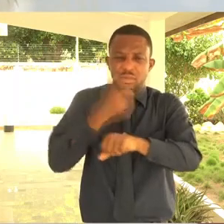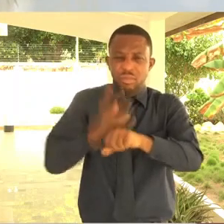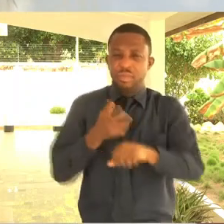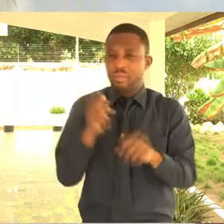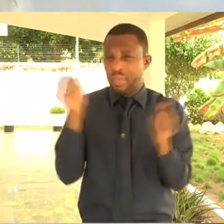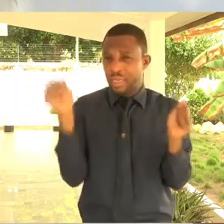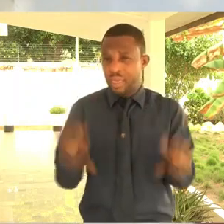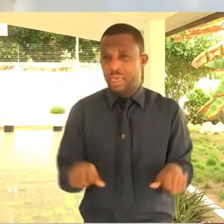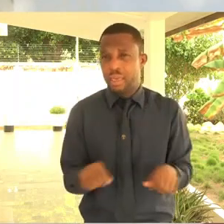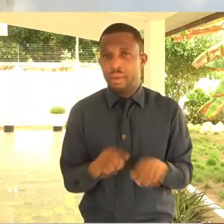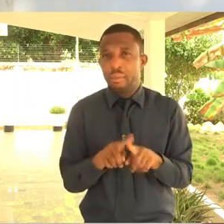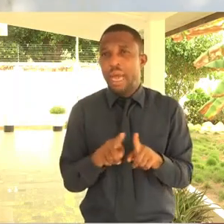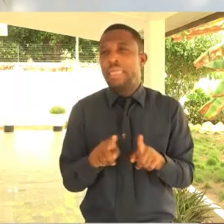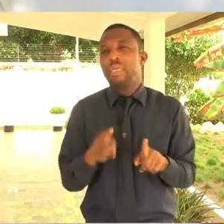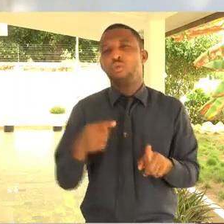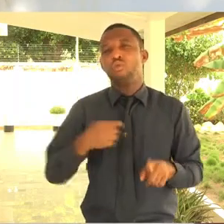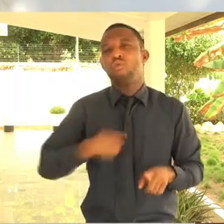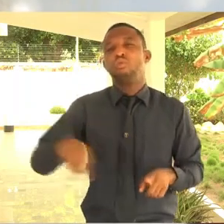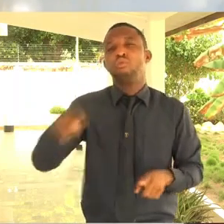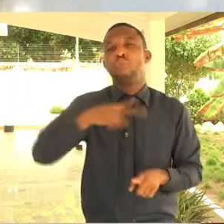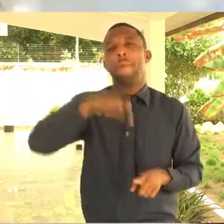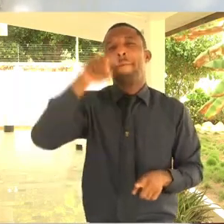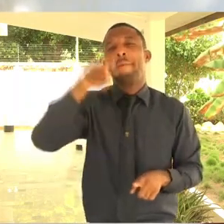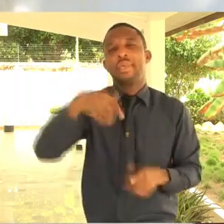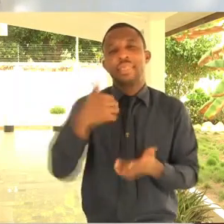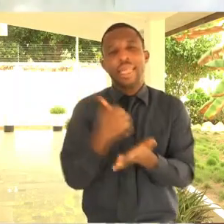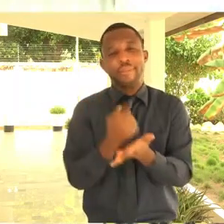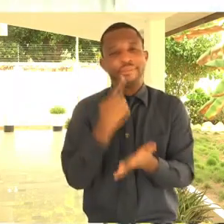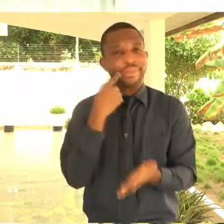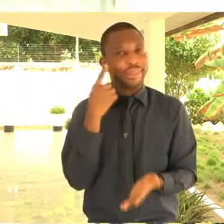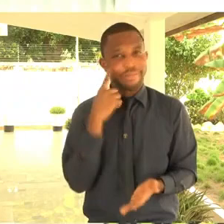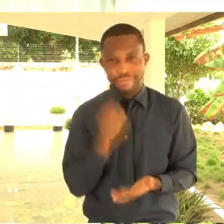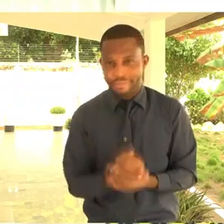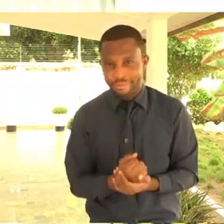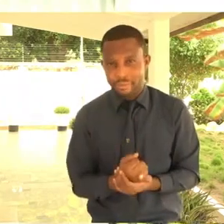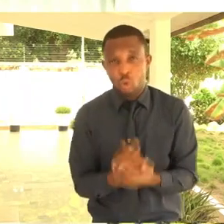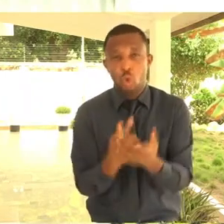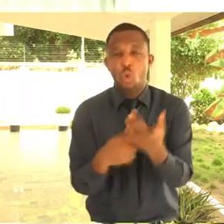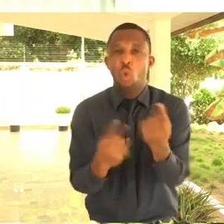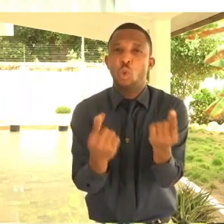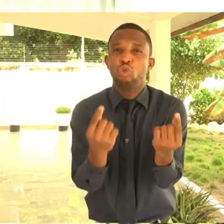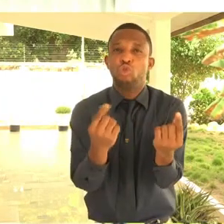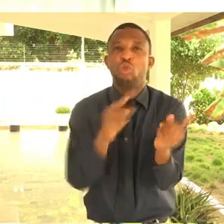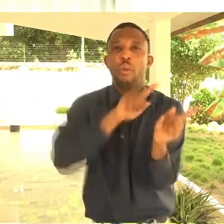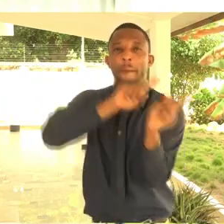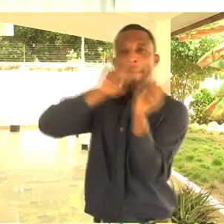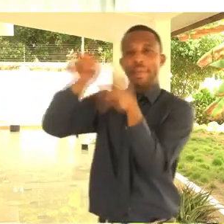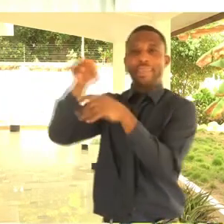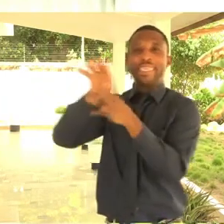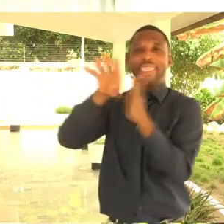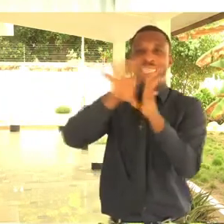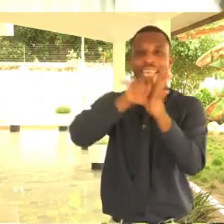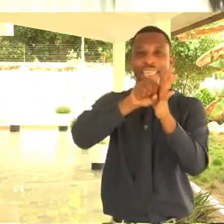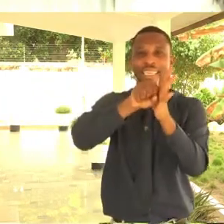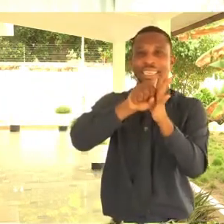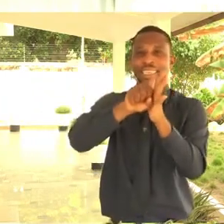And I'm pleading with the public that they should learn the basics. Sign language. They can go to NAD Office, Ghana